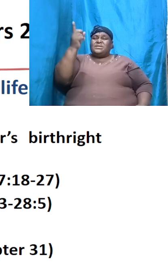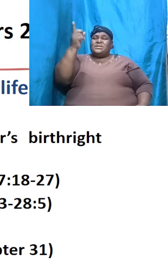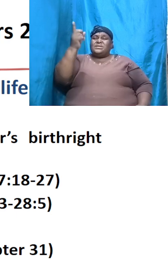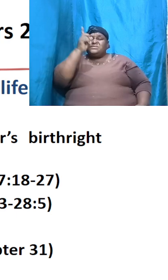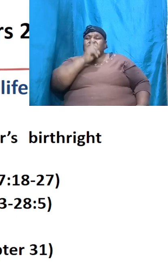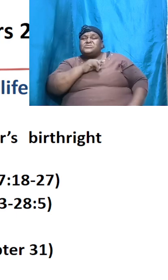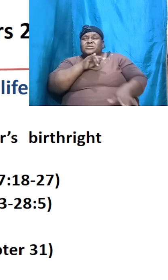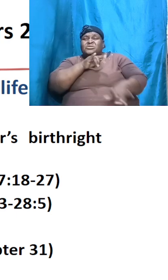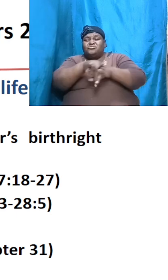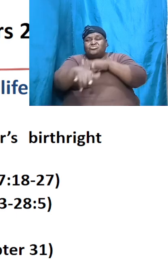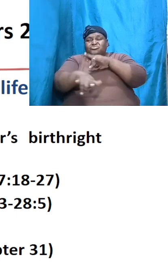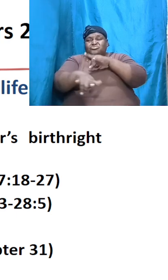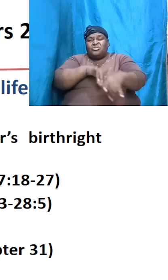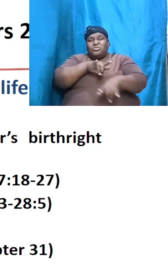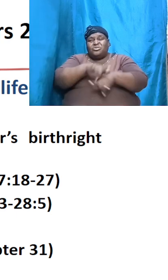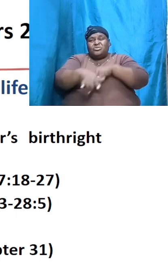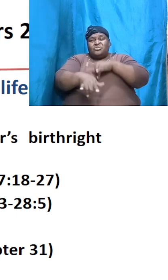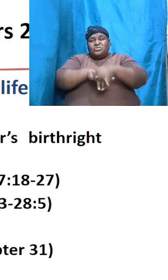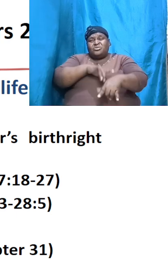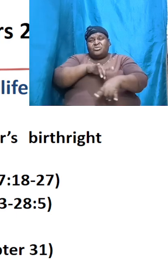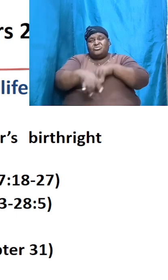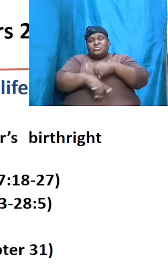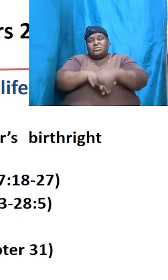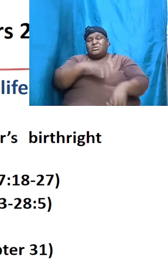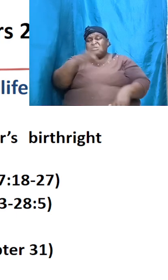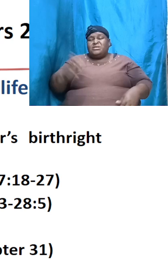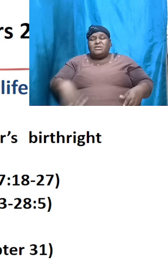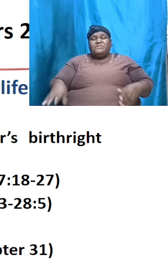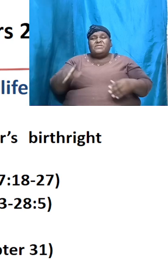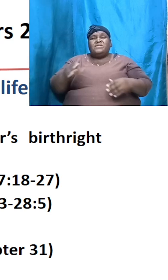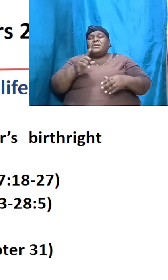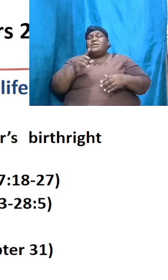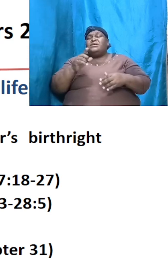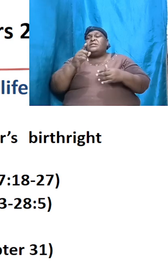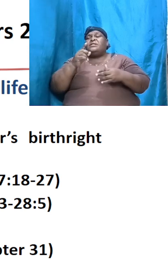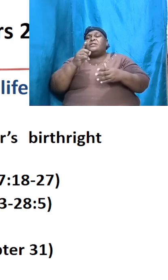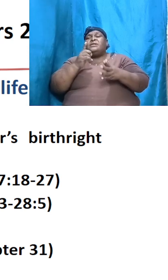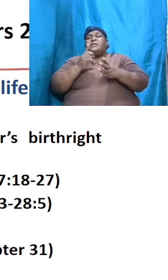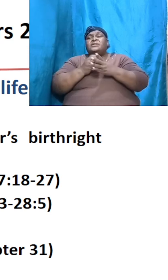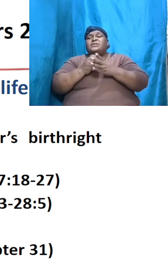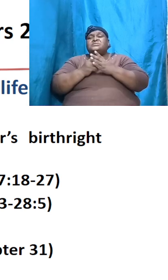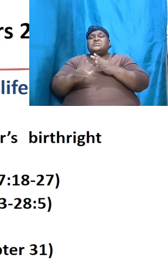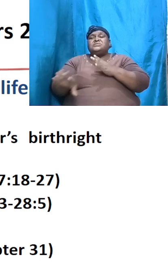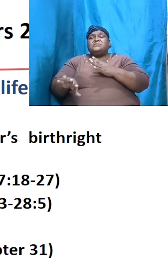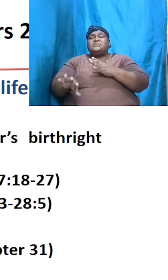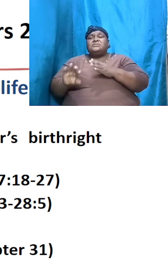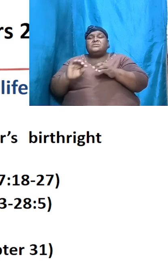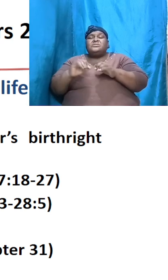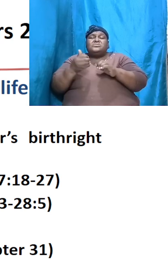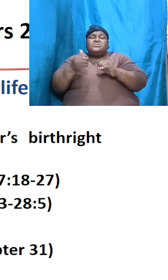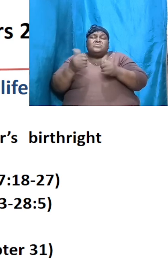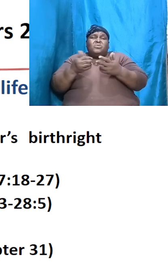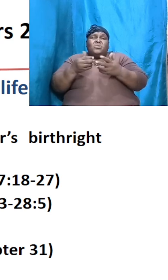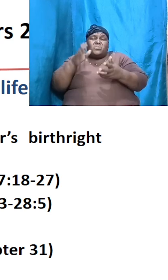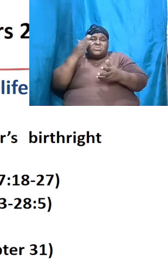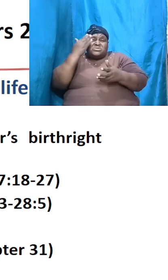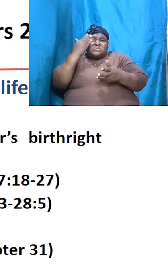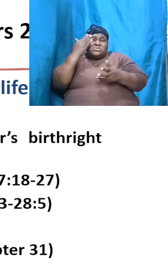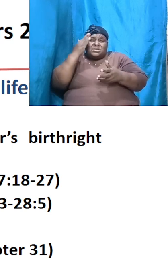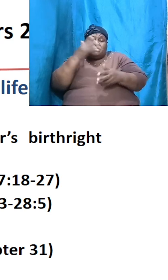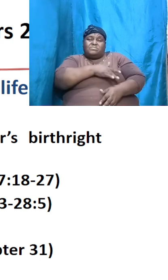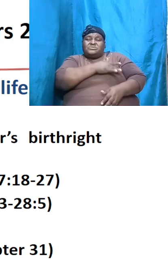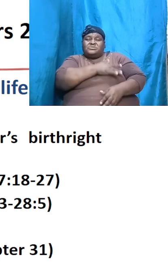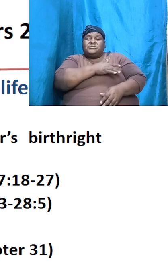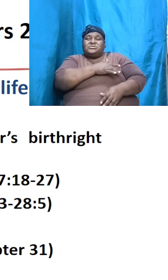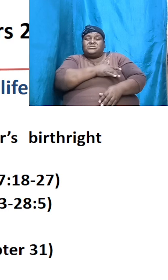trickery nevertheless he bought it he somehow seemed to have seen and appreciate